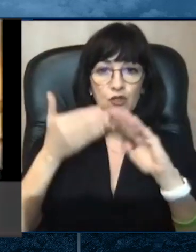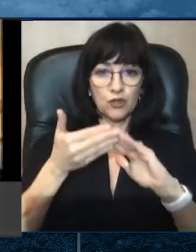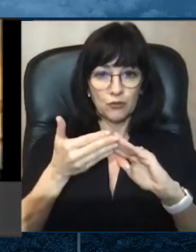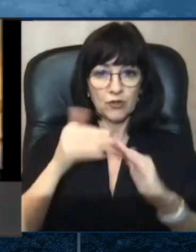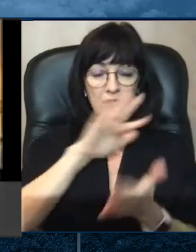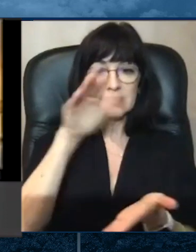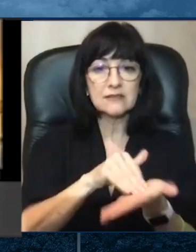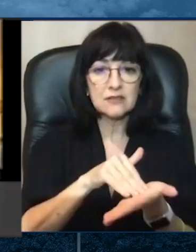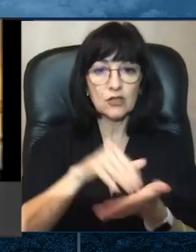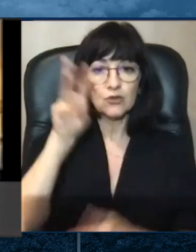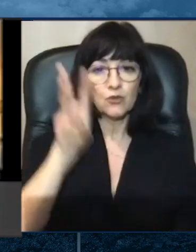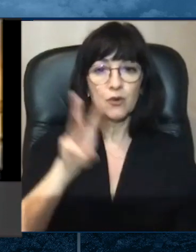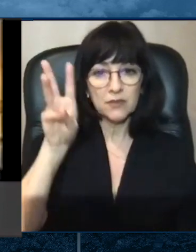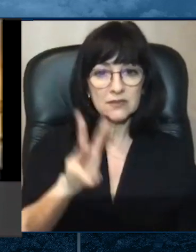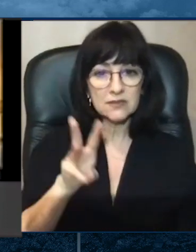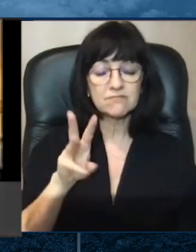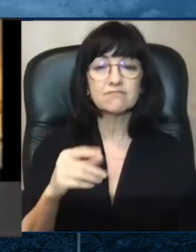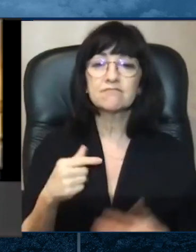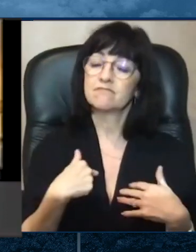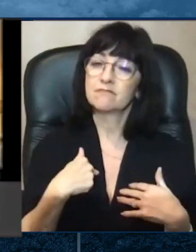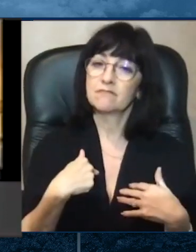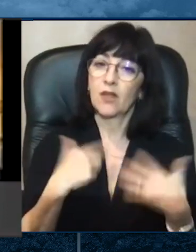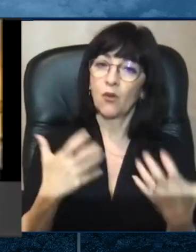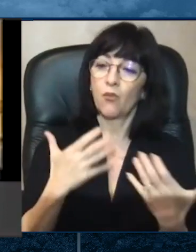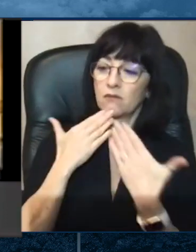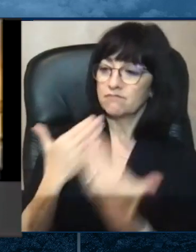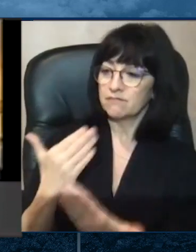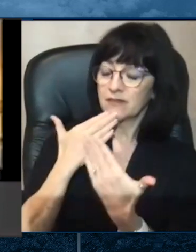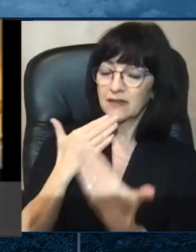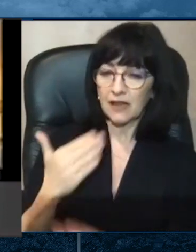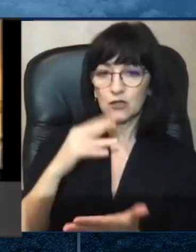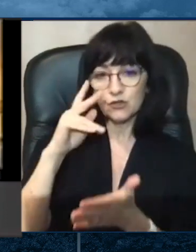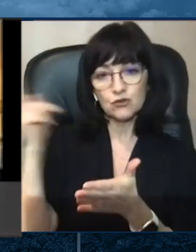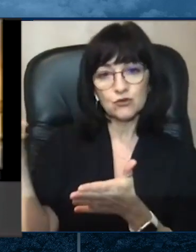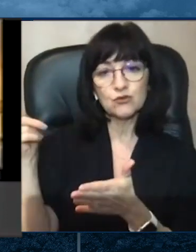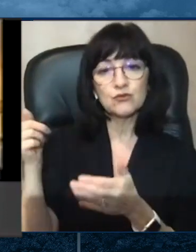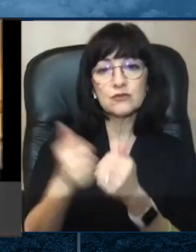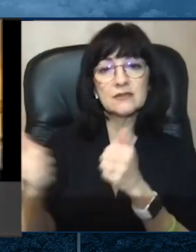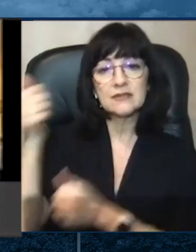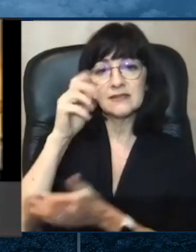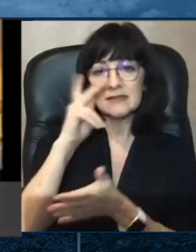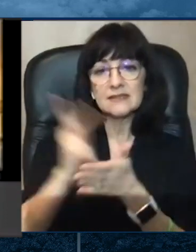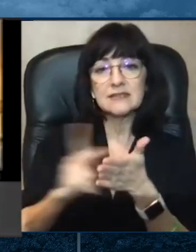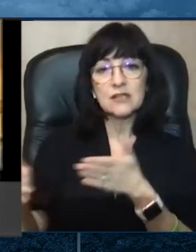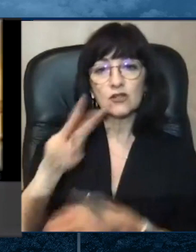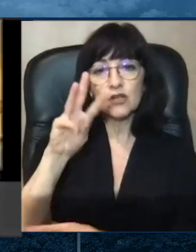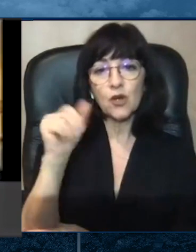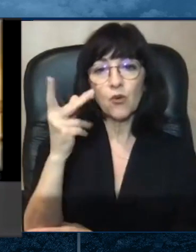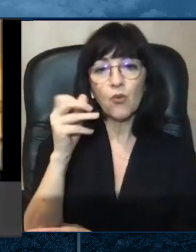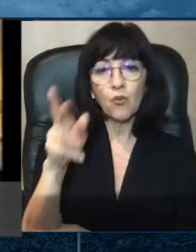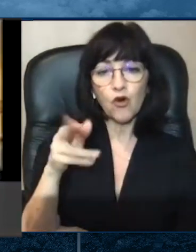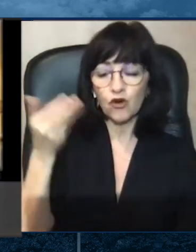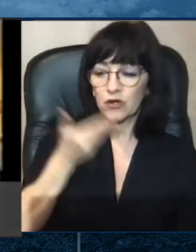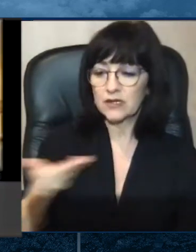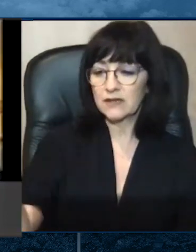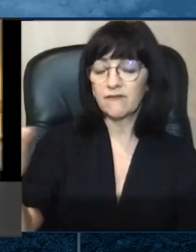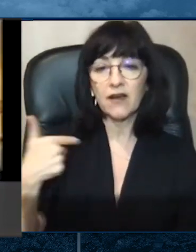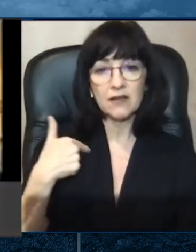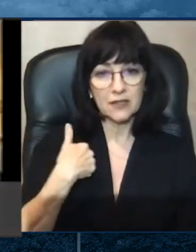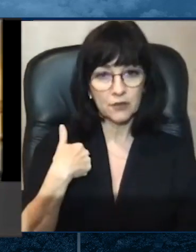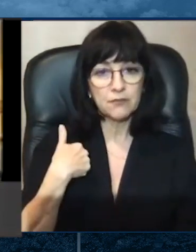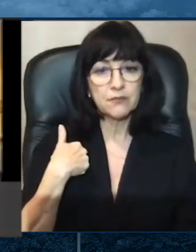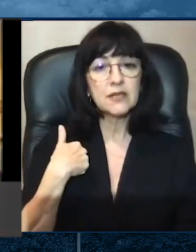a la secretaria del gabinete, Odom Walker, por invitarme hoy y darme la oportunidad de hablar